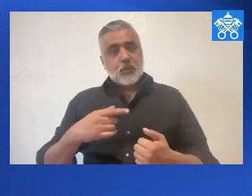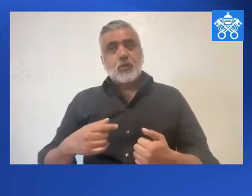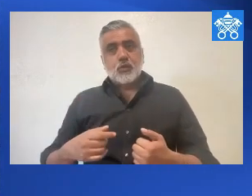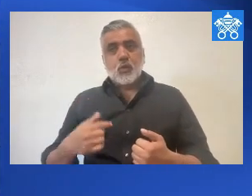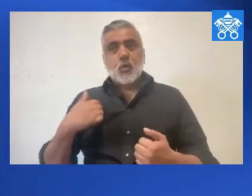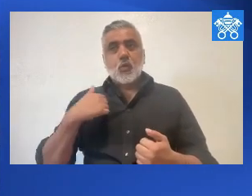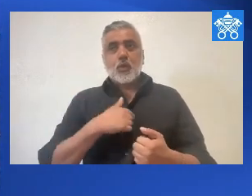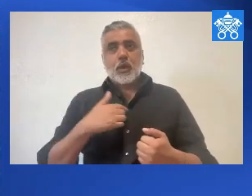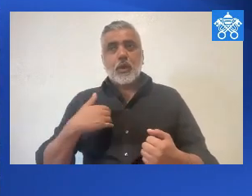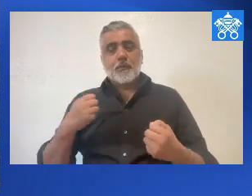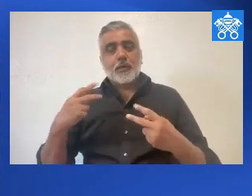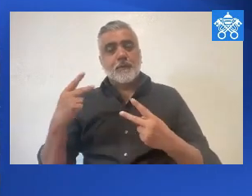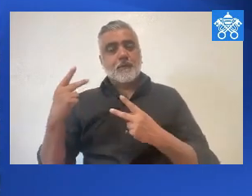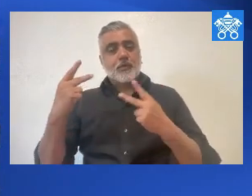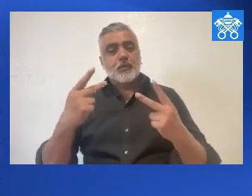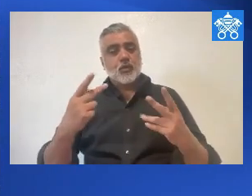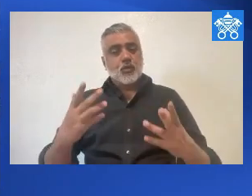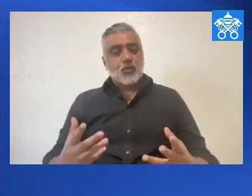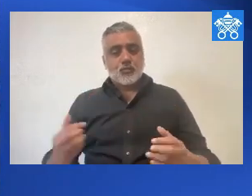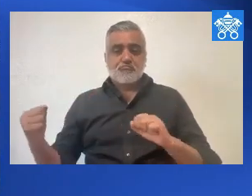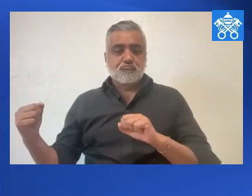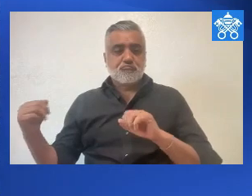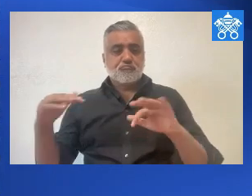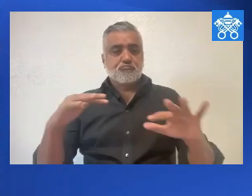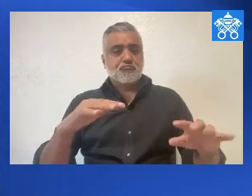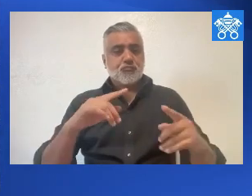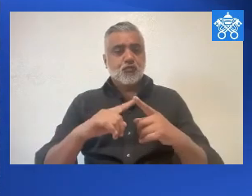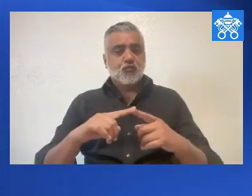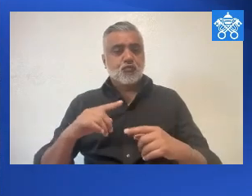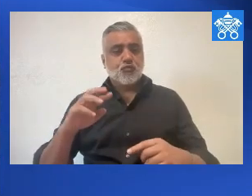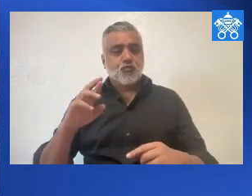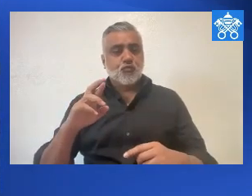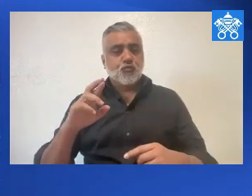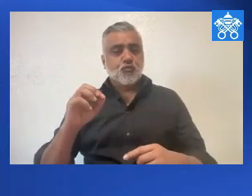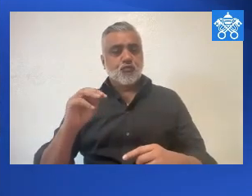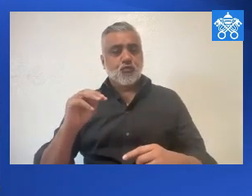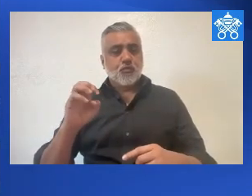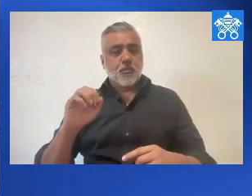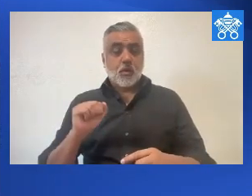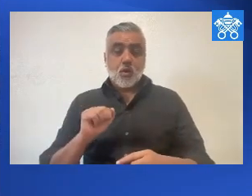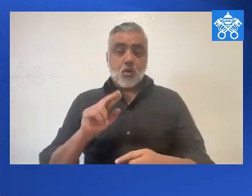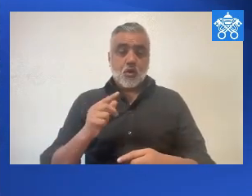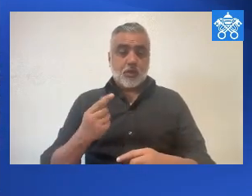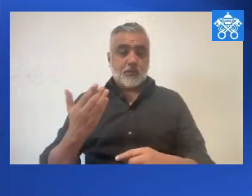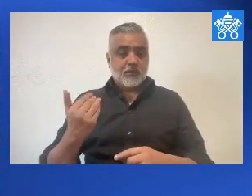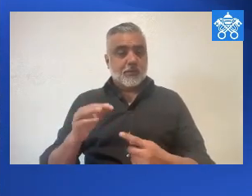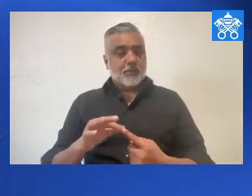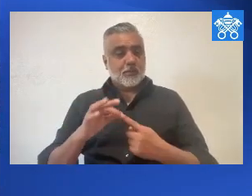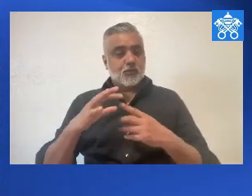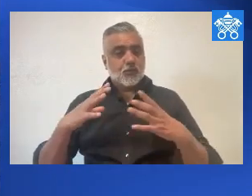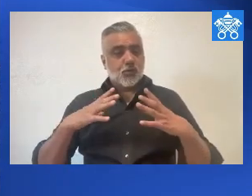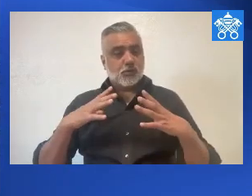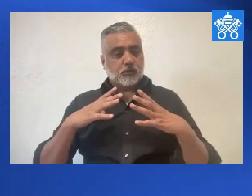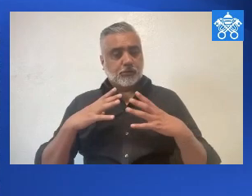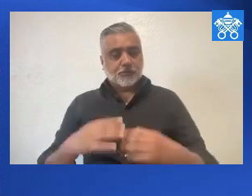and so we have many visitors coming to Rome at this time with August 15th